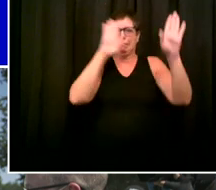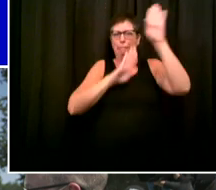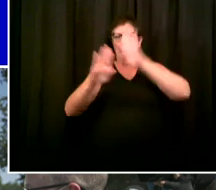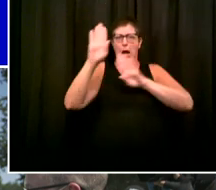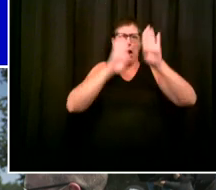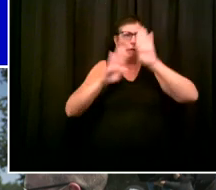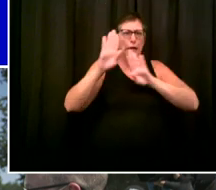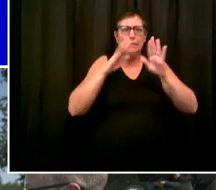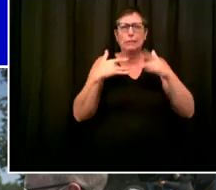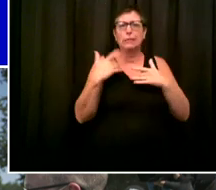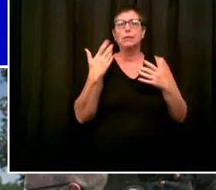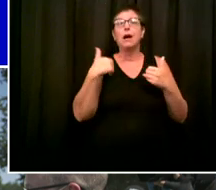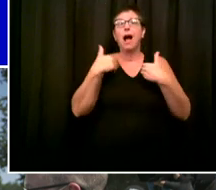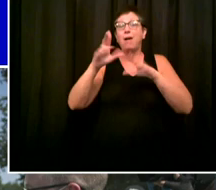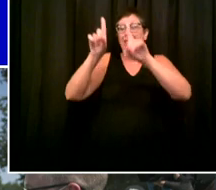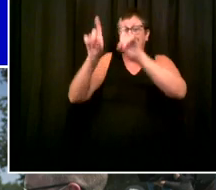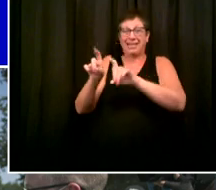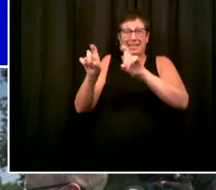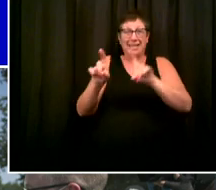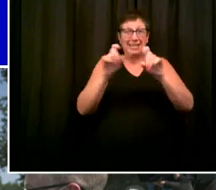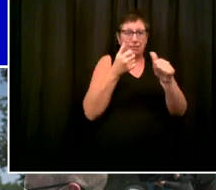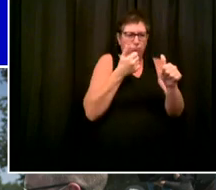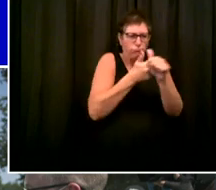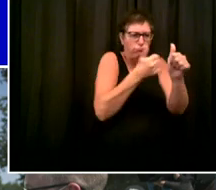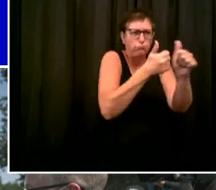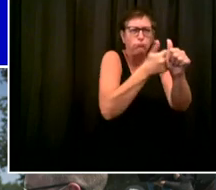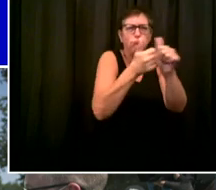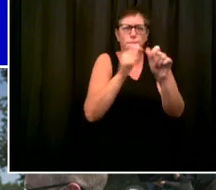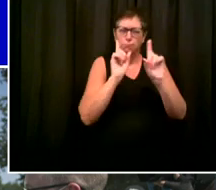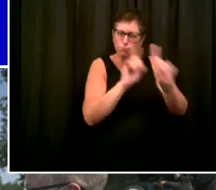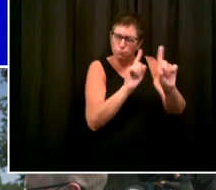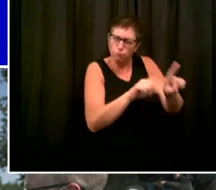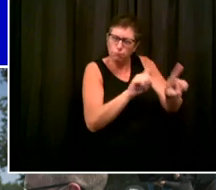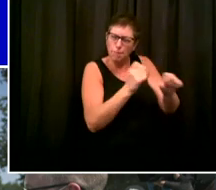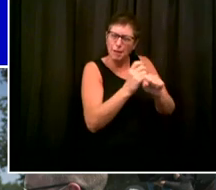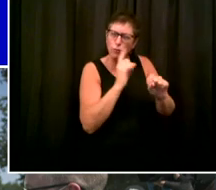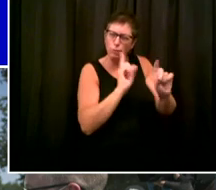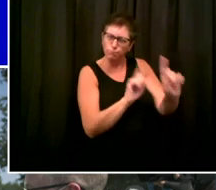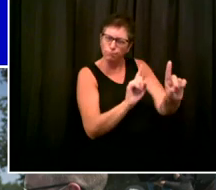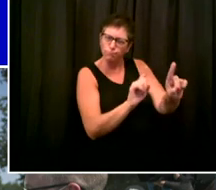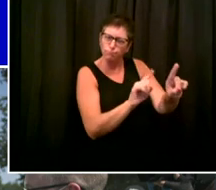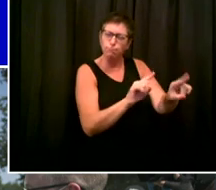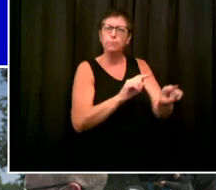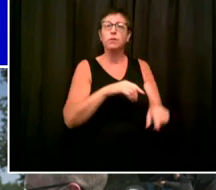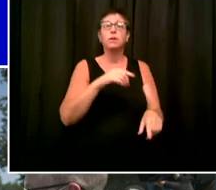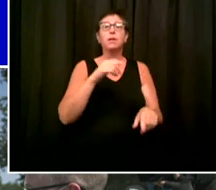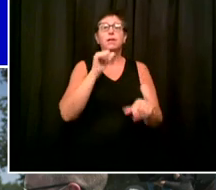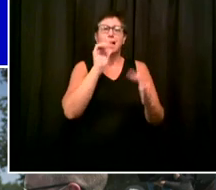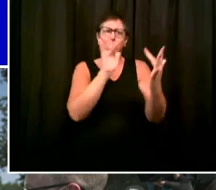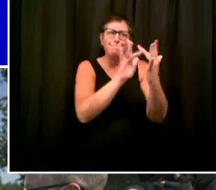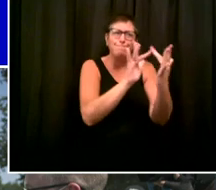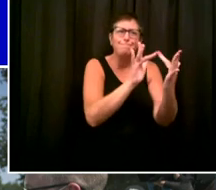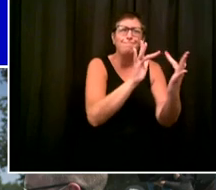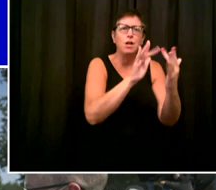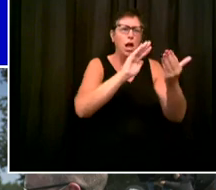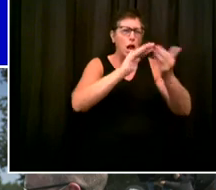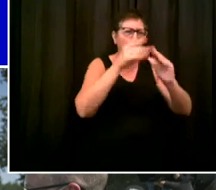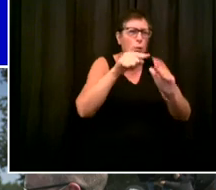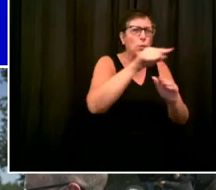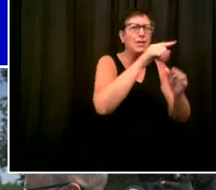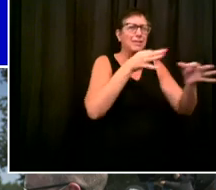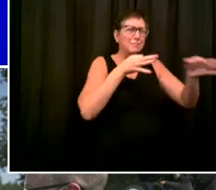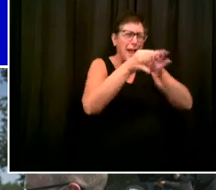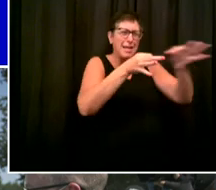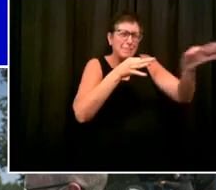way. And with folks who spoke multiple languages and could connect with the community. This is part of what we call our hyper local strategy,